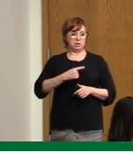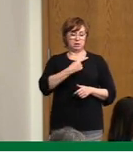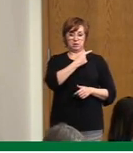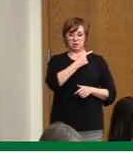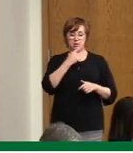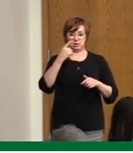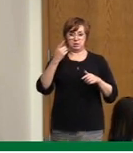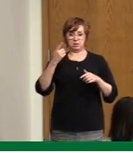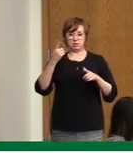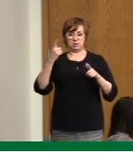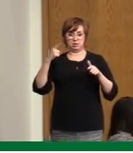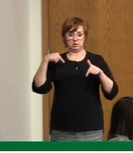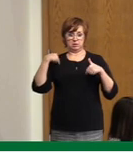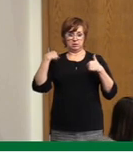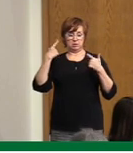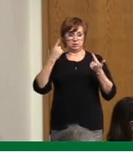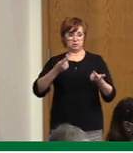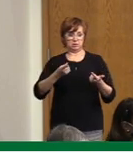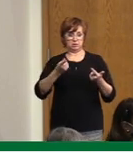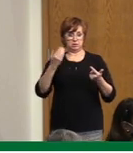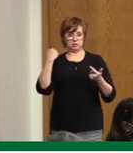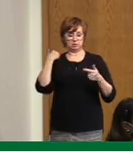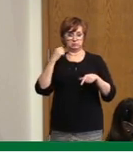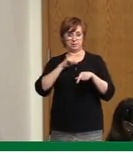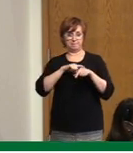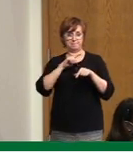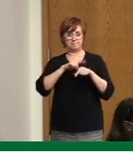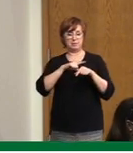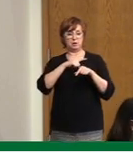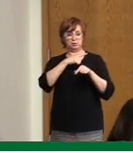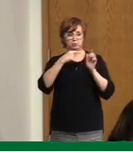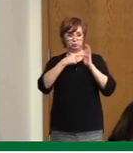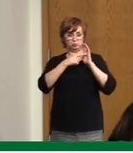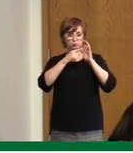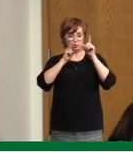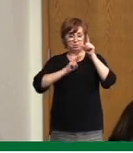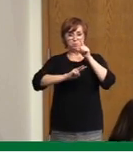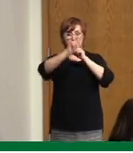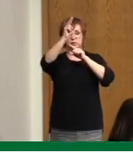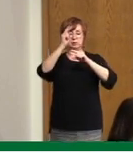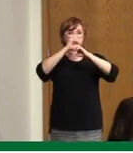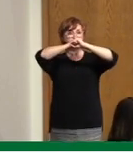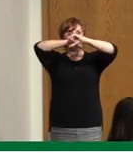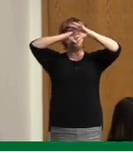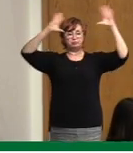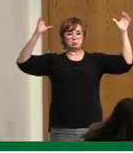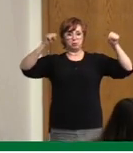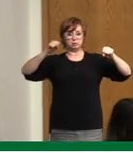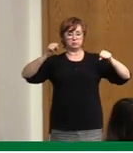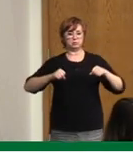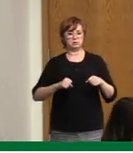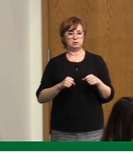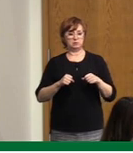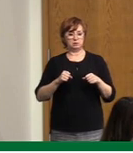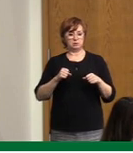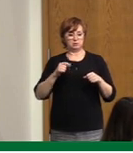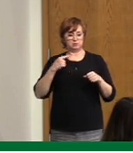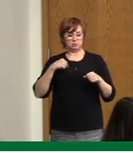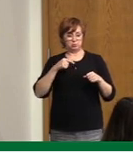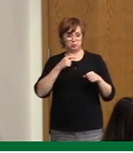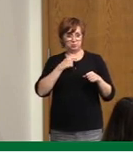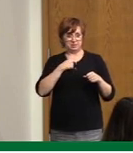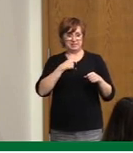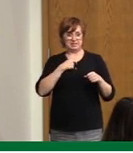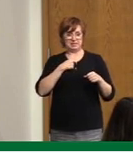Did we act soon enough to make sure that there is going to be these restrictions are having an effect? So